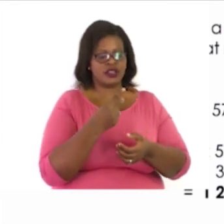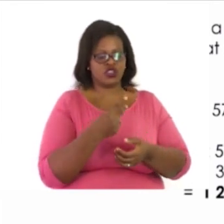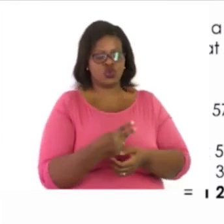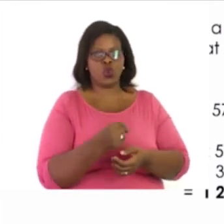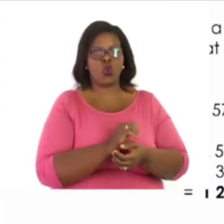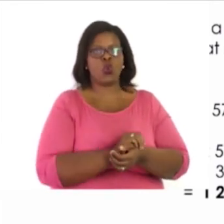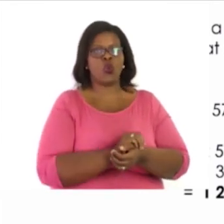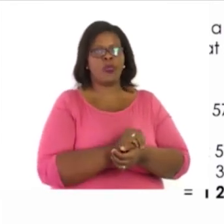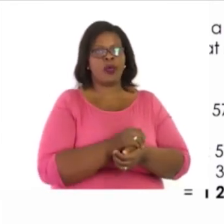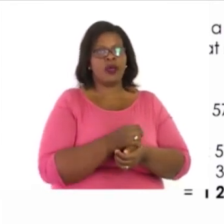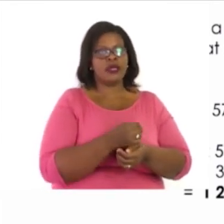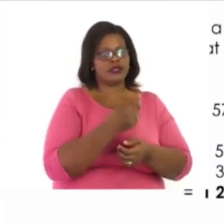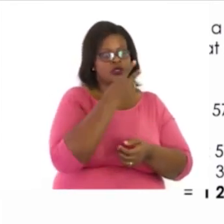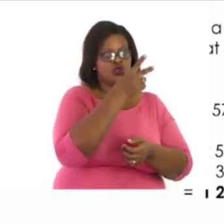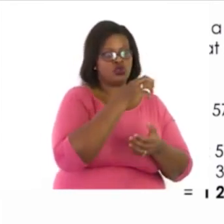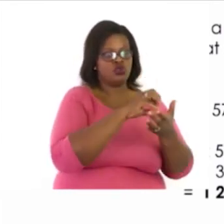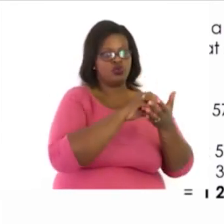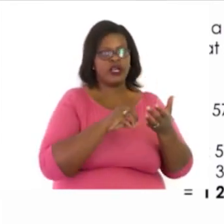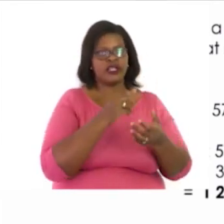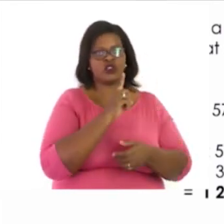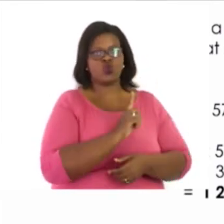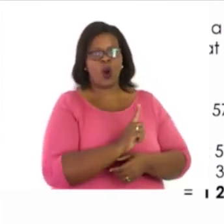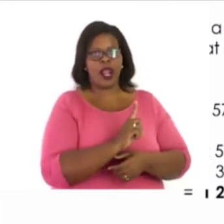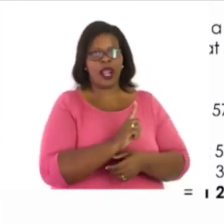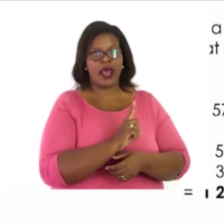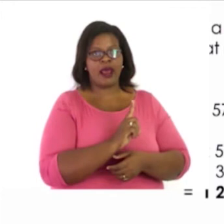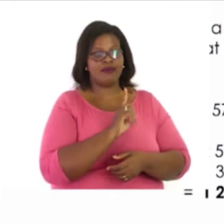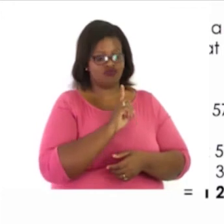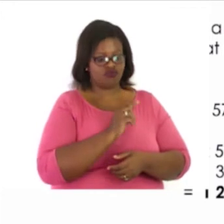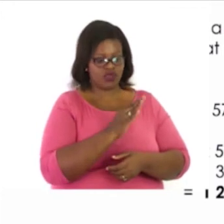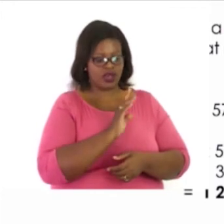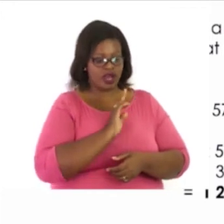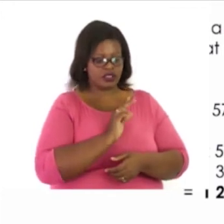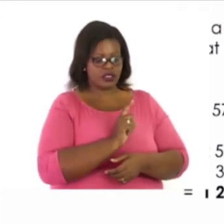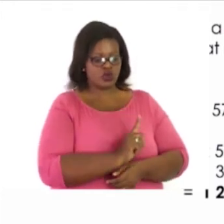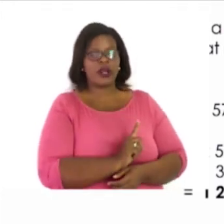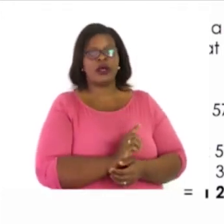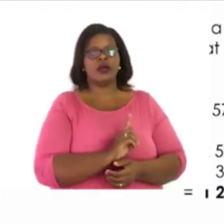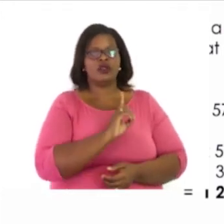minus 1 equals 1. And that is equal to 1